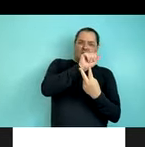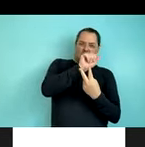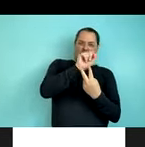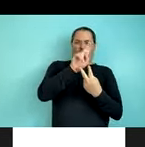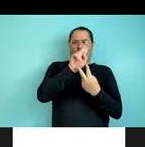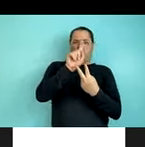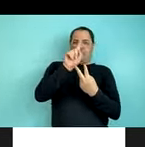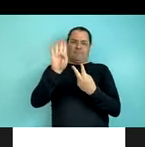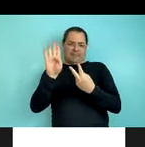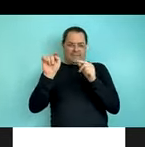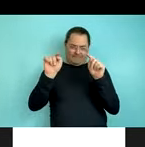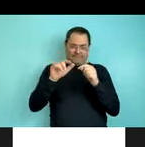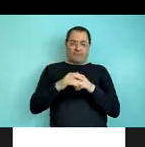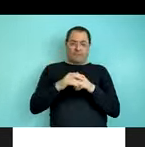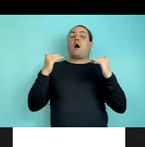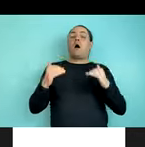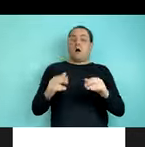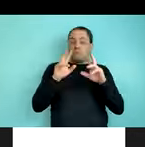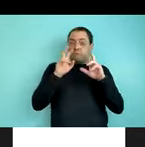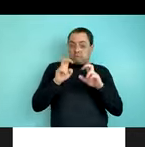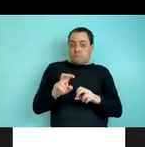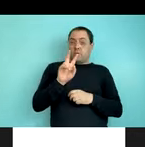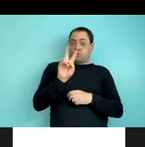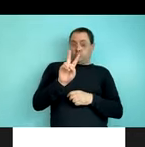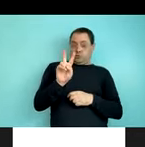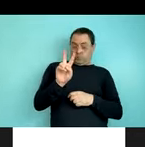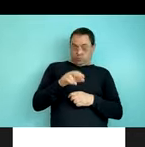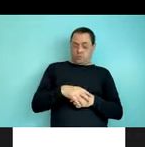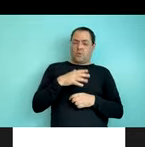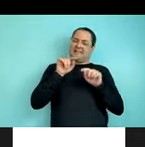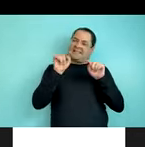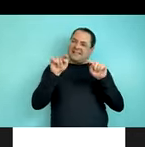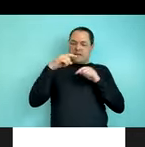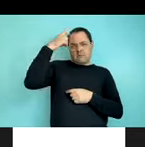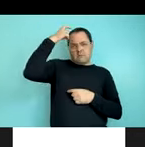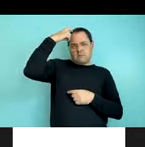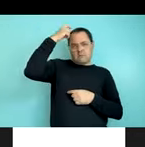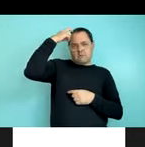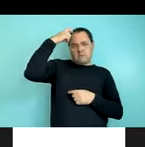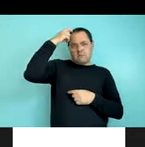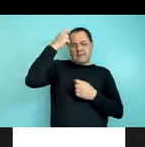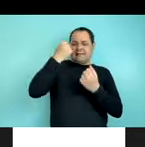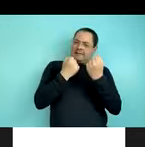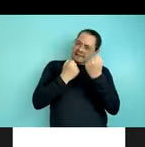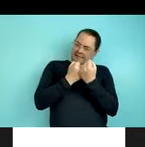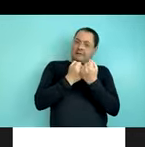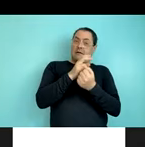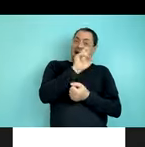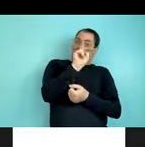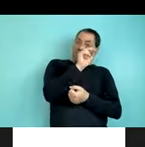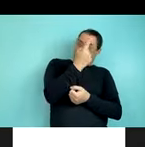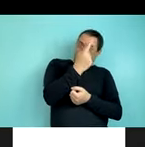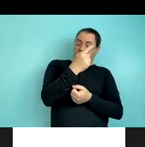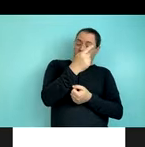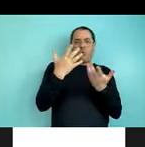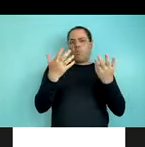Then in experiment 2, we're going to further contextualize those cognitive biases and see how they interact with the other factors that might